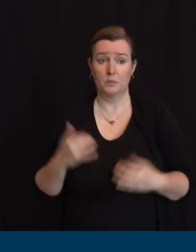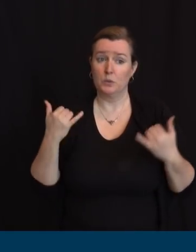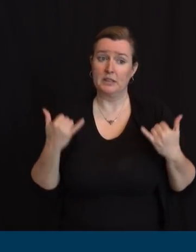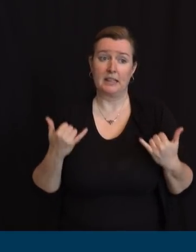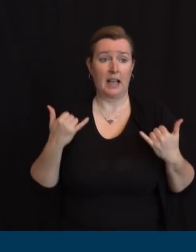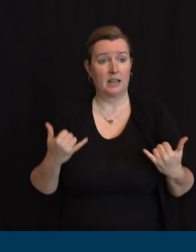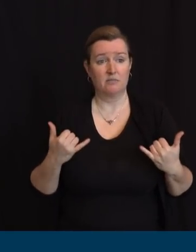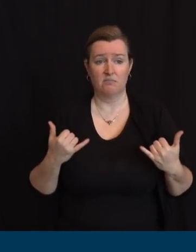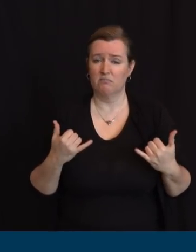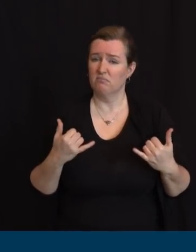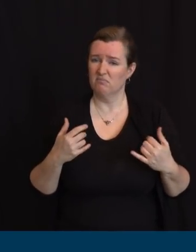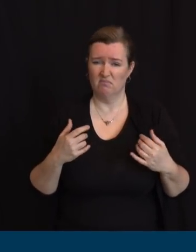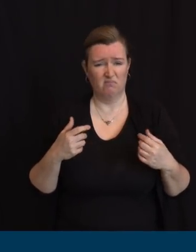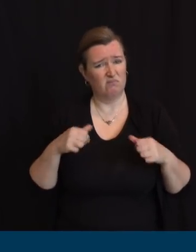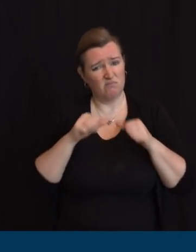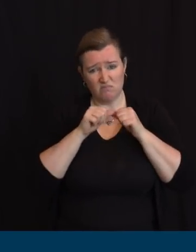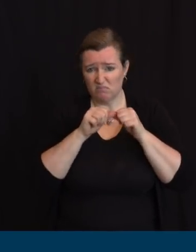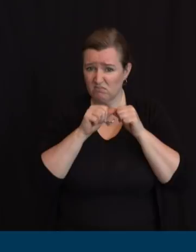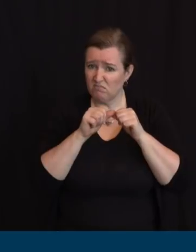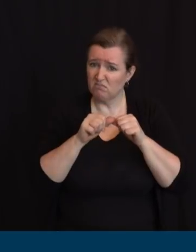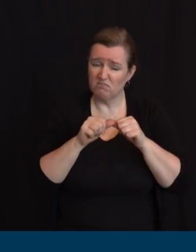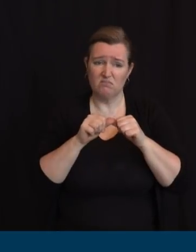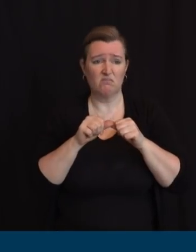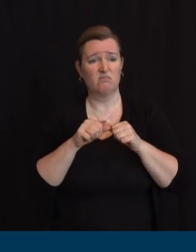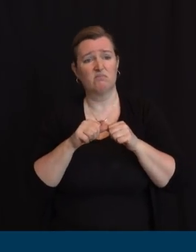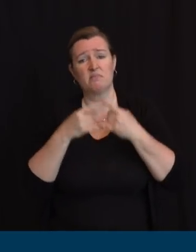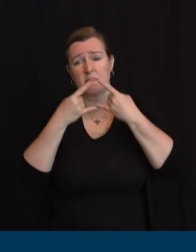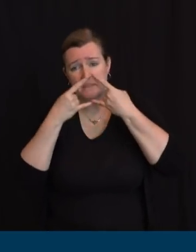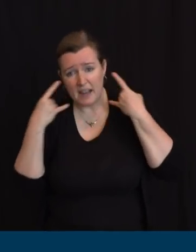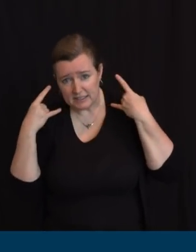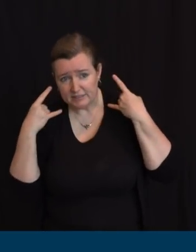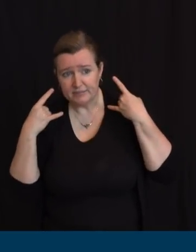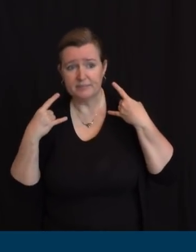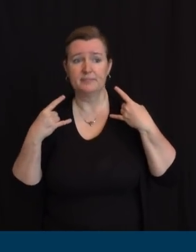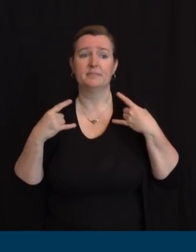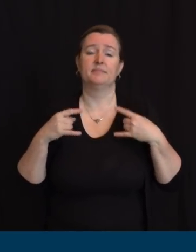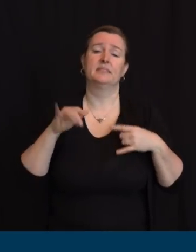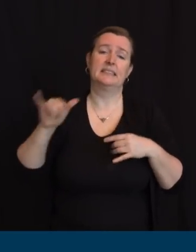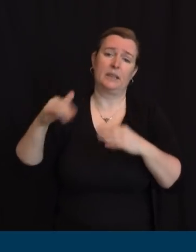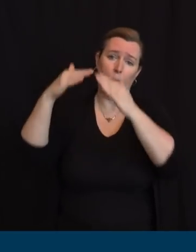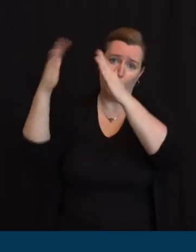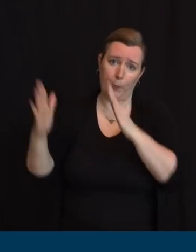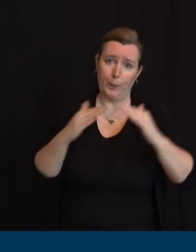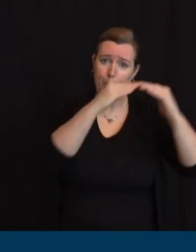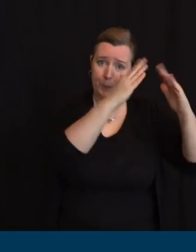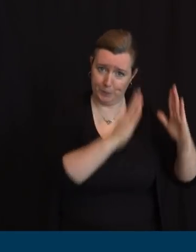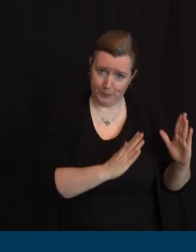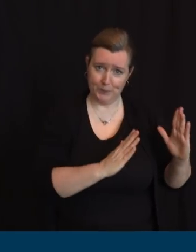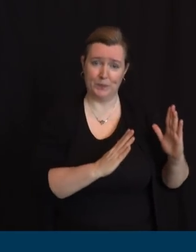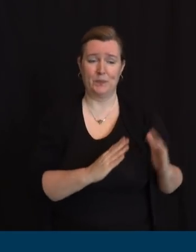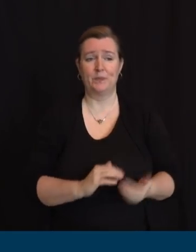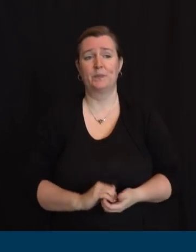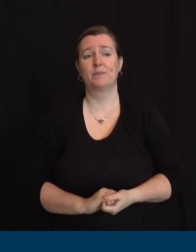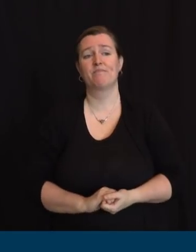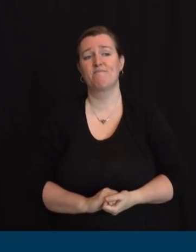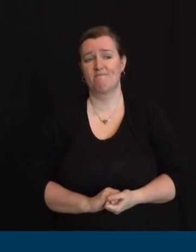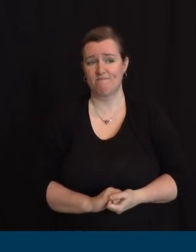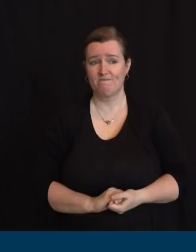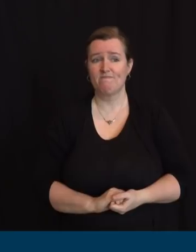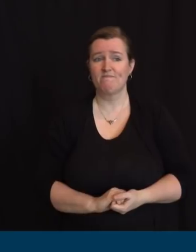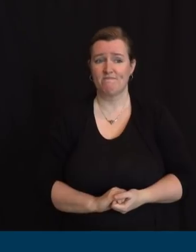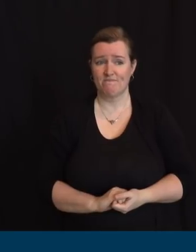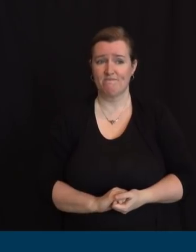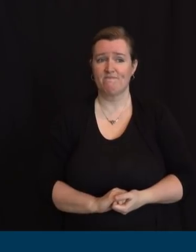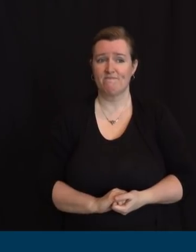um covering your face as we all do um keep staying home i know that's not fun it's not